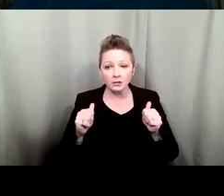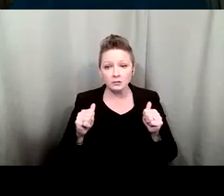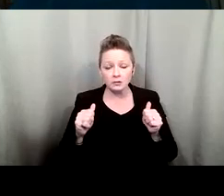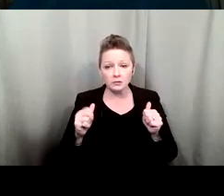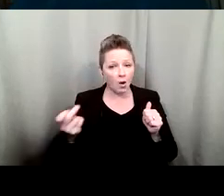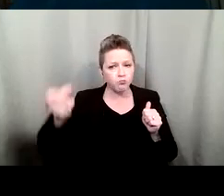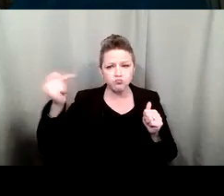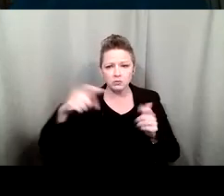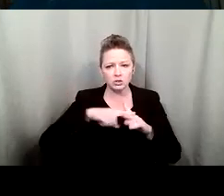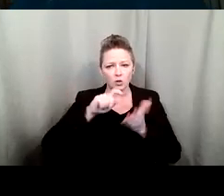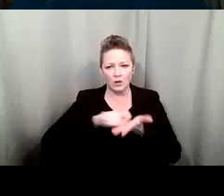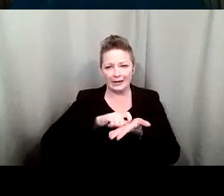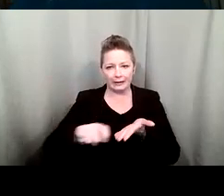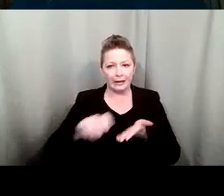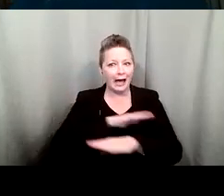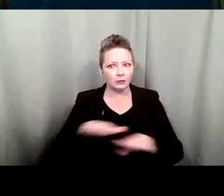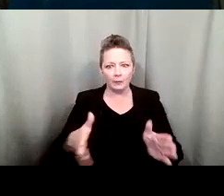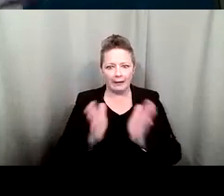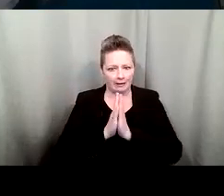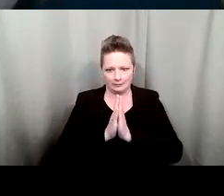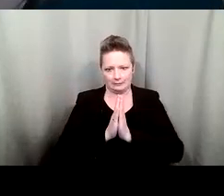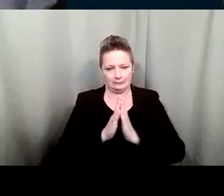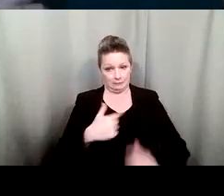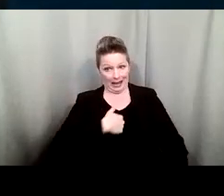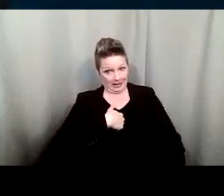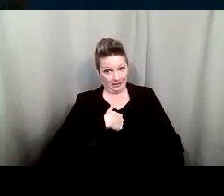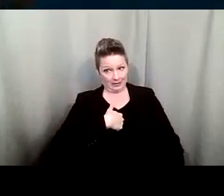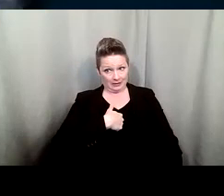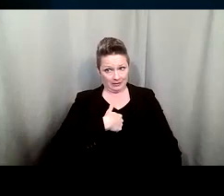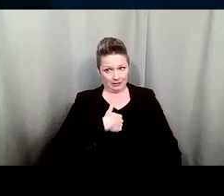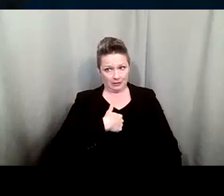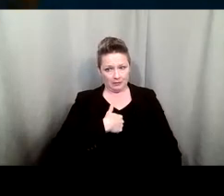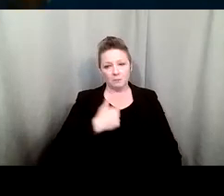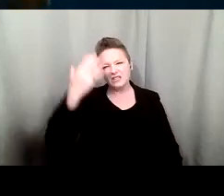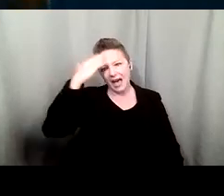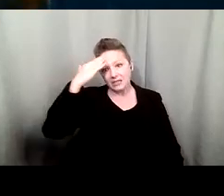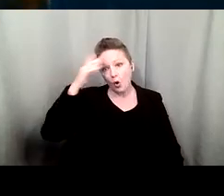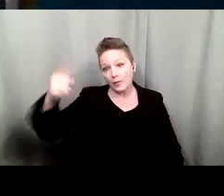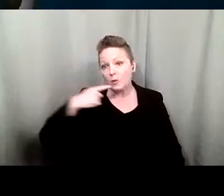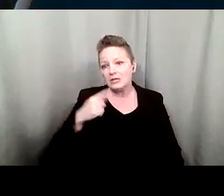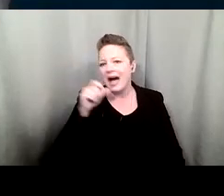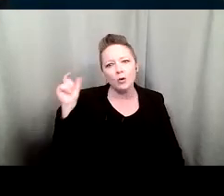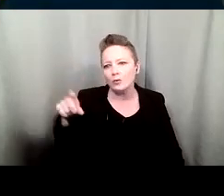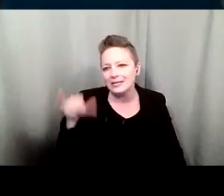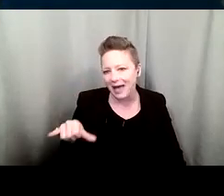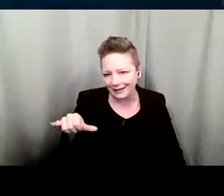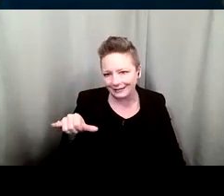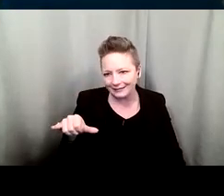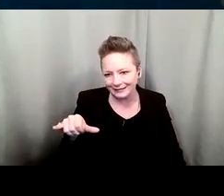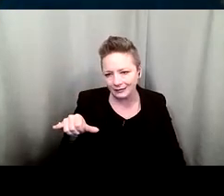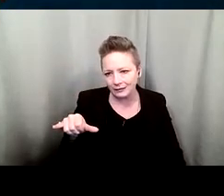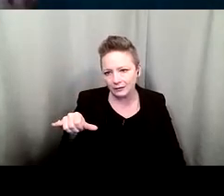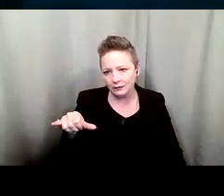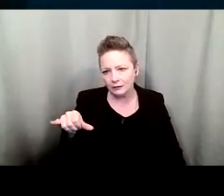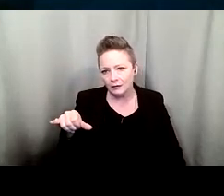immediately i don't even ask because i know they're going to say oh i don't need that but yeah i